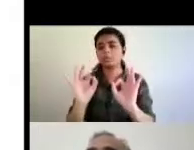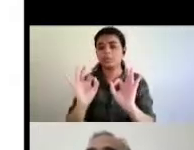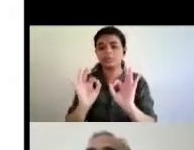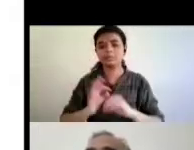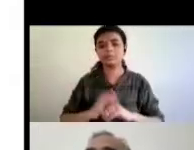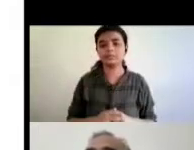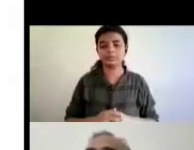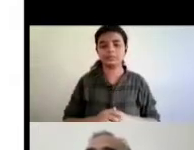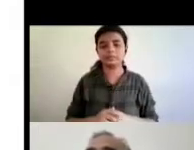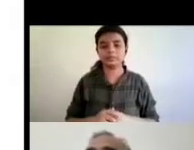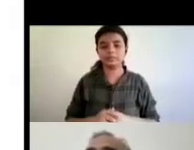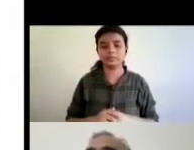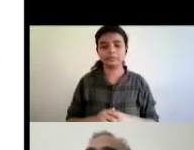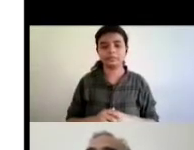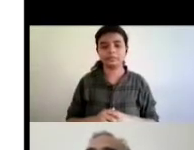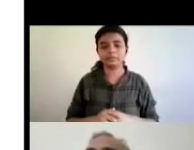this